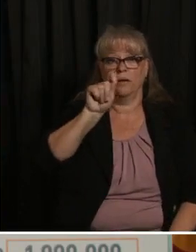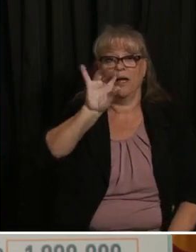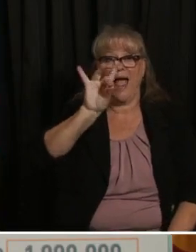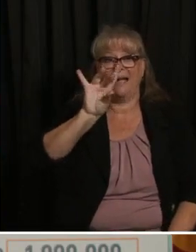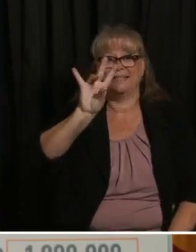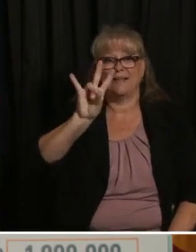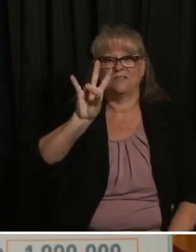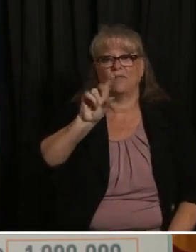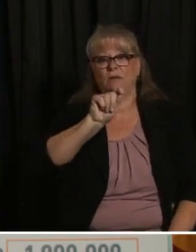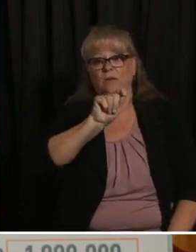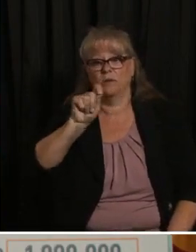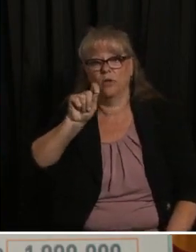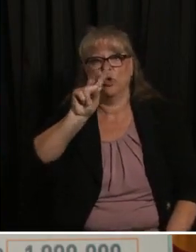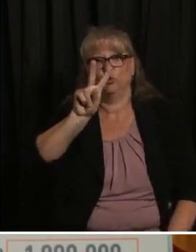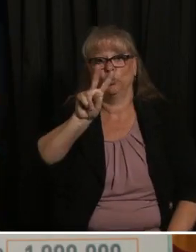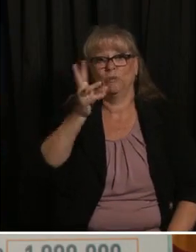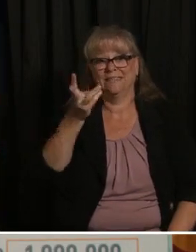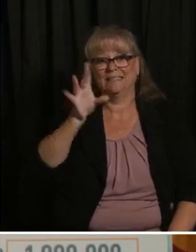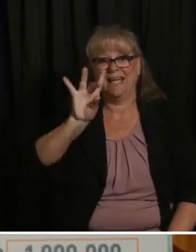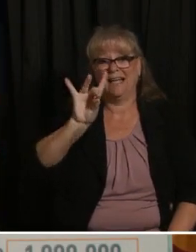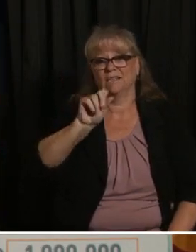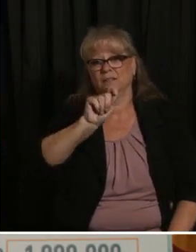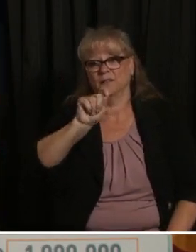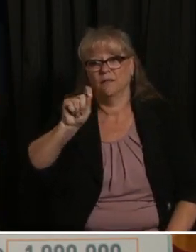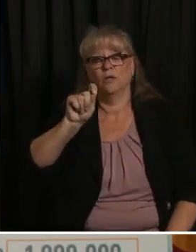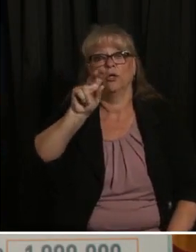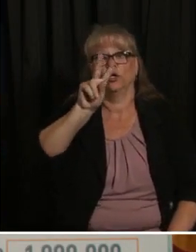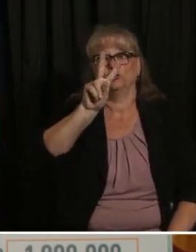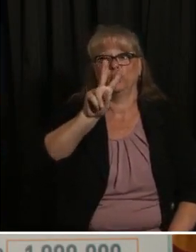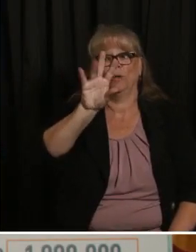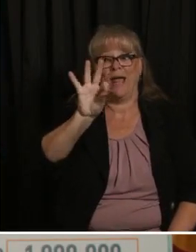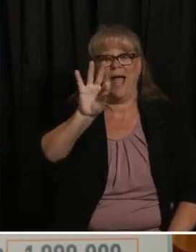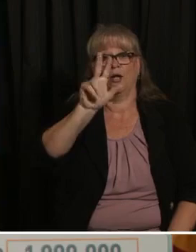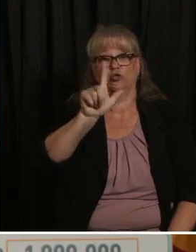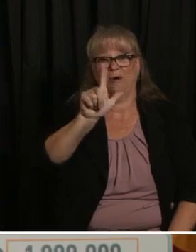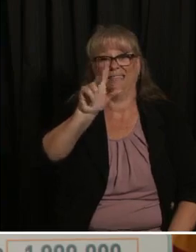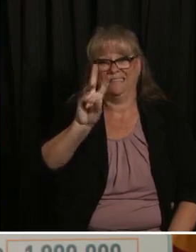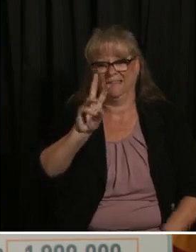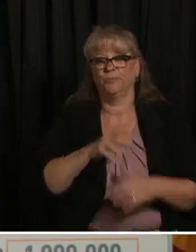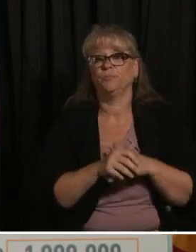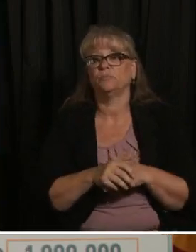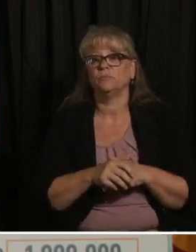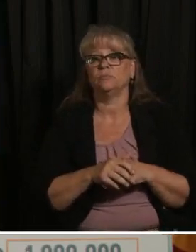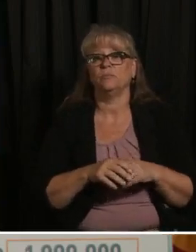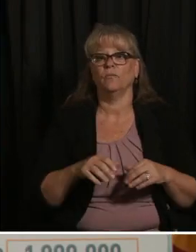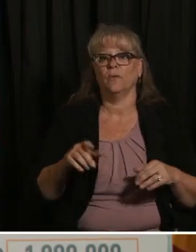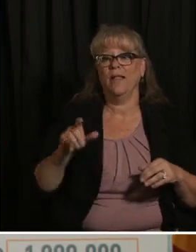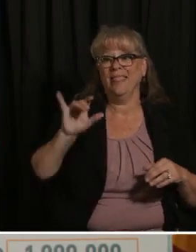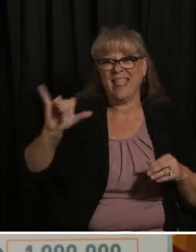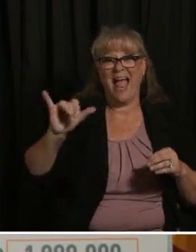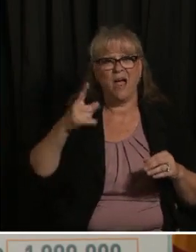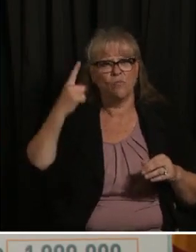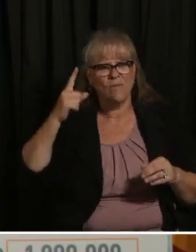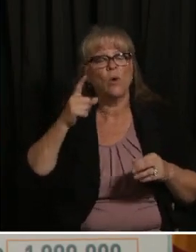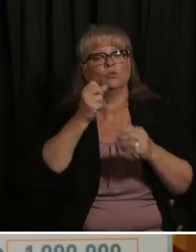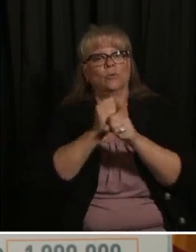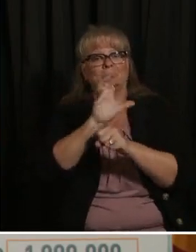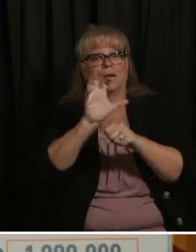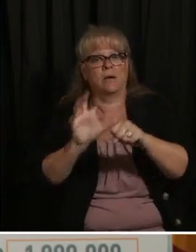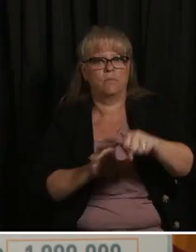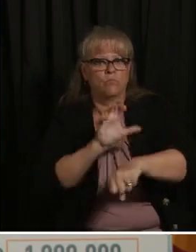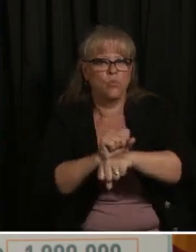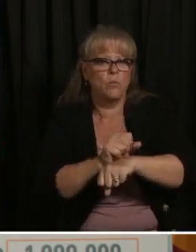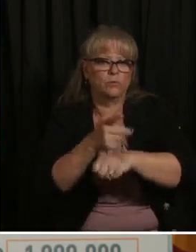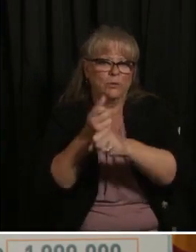places don't require appointments you simply show up uh with that we'll welcome our scholarship winners back to the stage and uh both pete